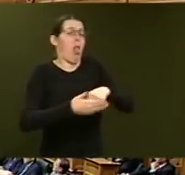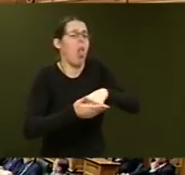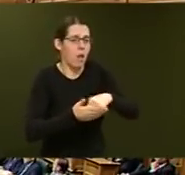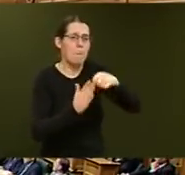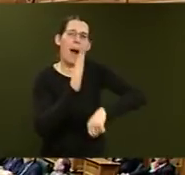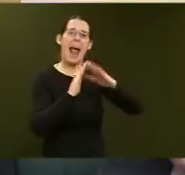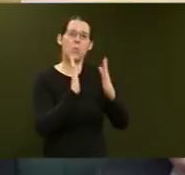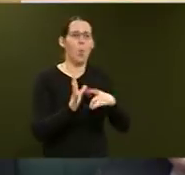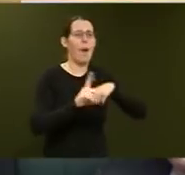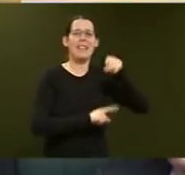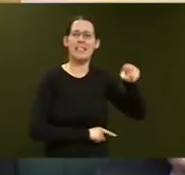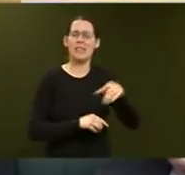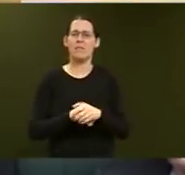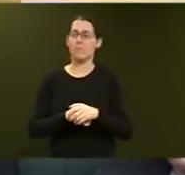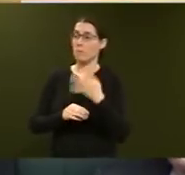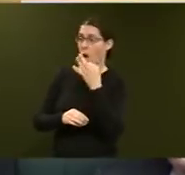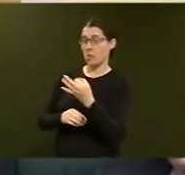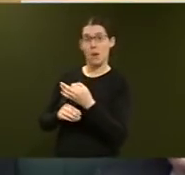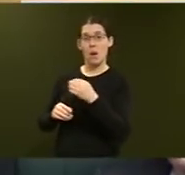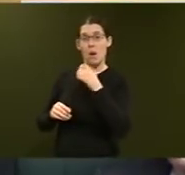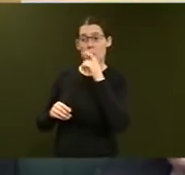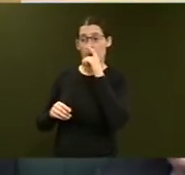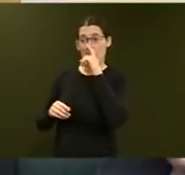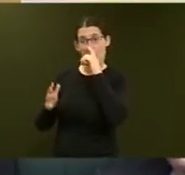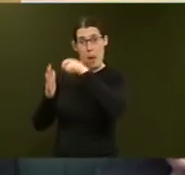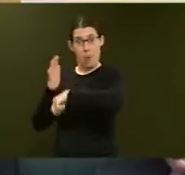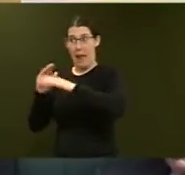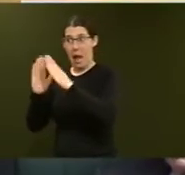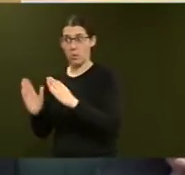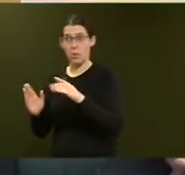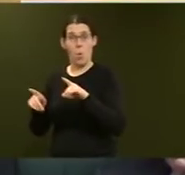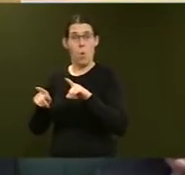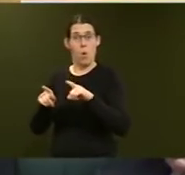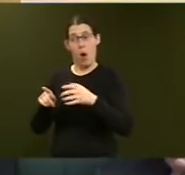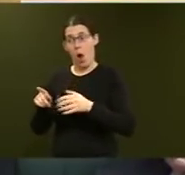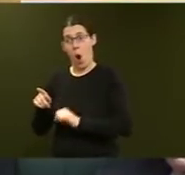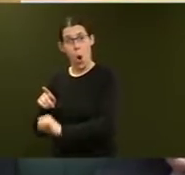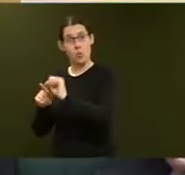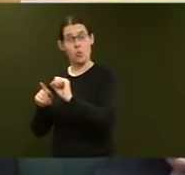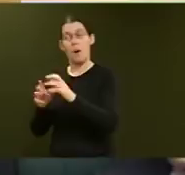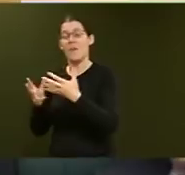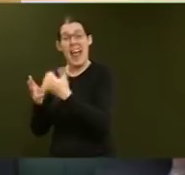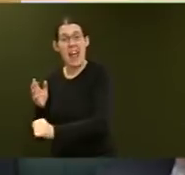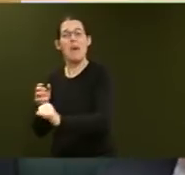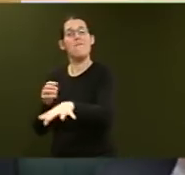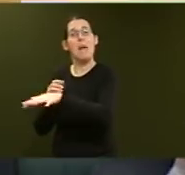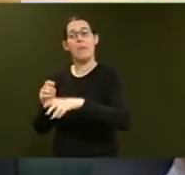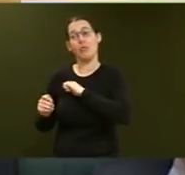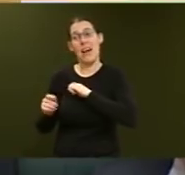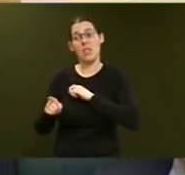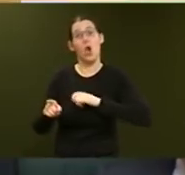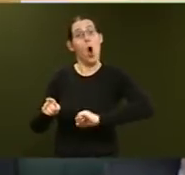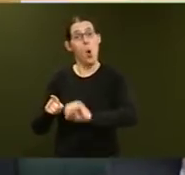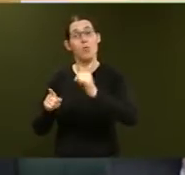Will buyers who are beneficiaries of family trusts that own residential property be eligible to apply for a KiwiBuild home?